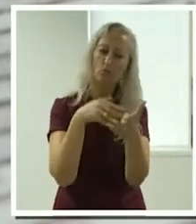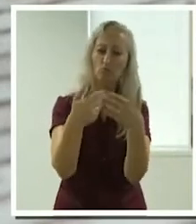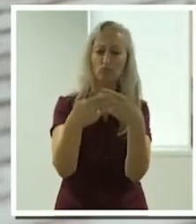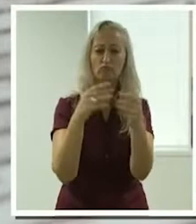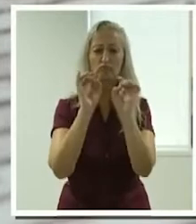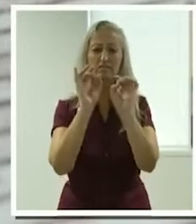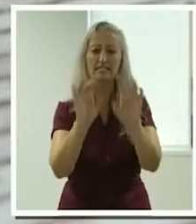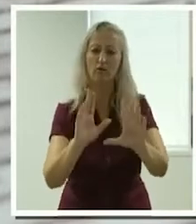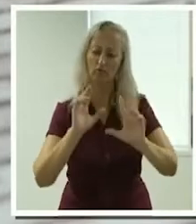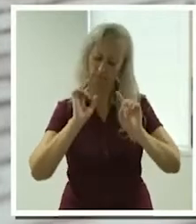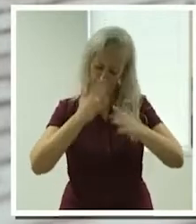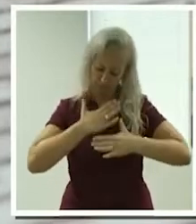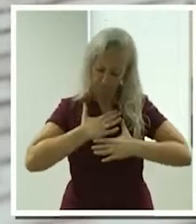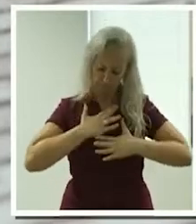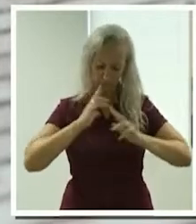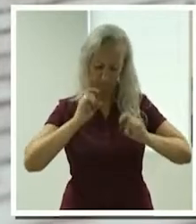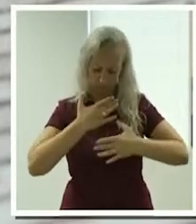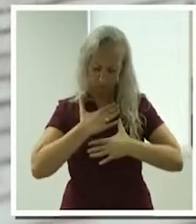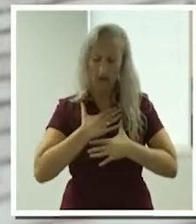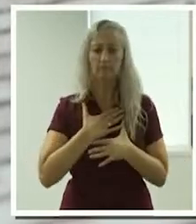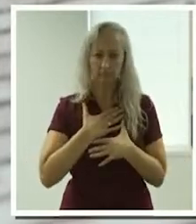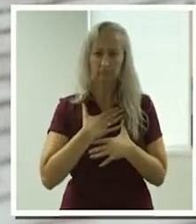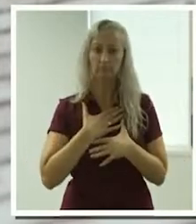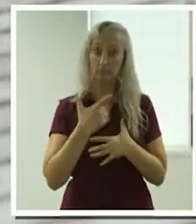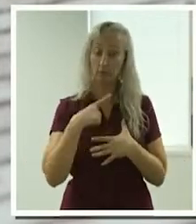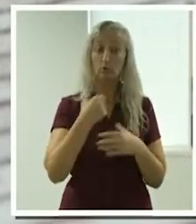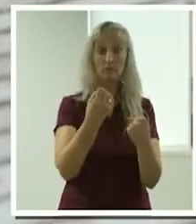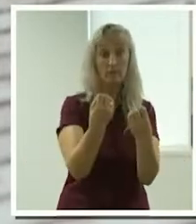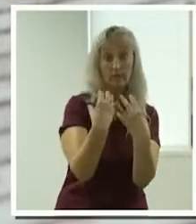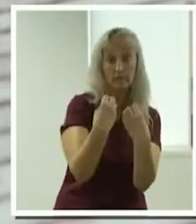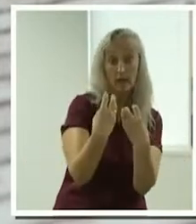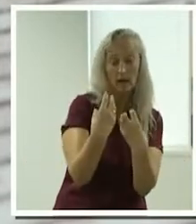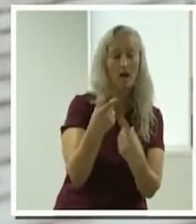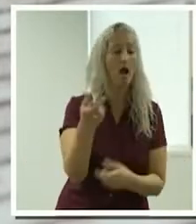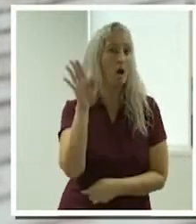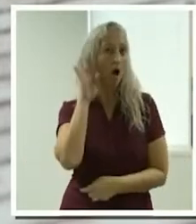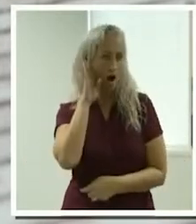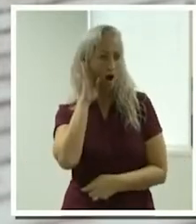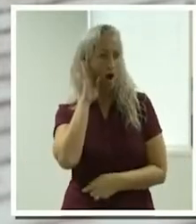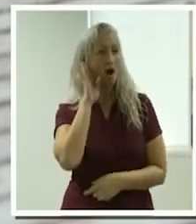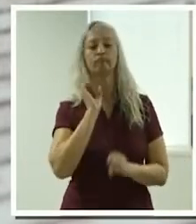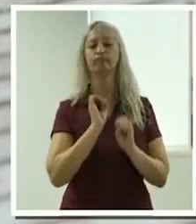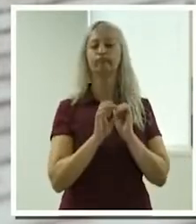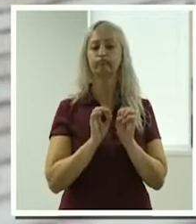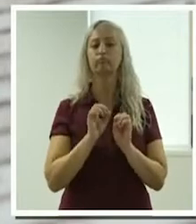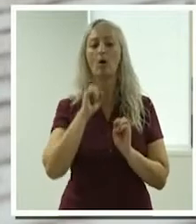And this is in response to feedback from you. We'll have more to share on this next month.